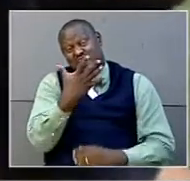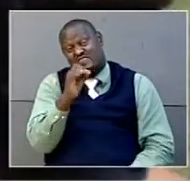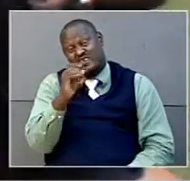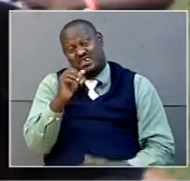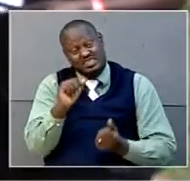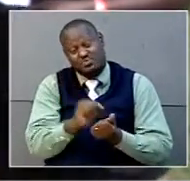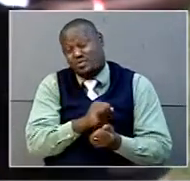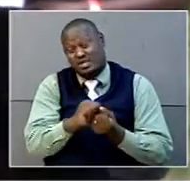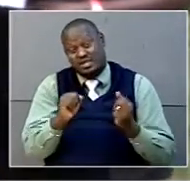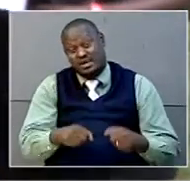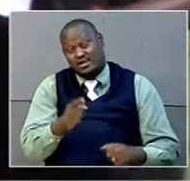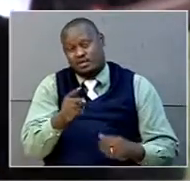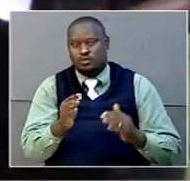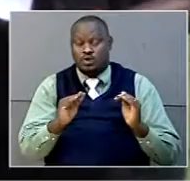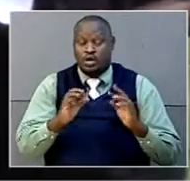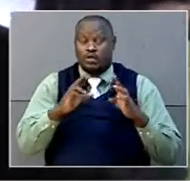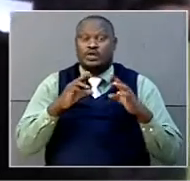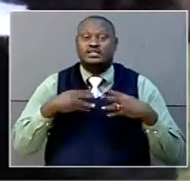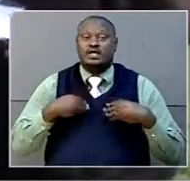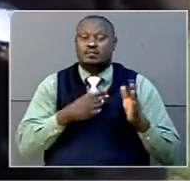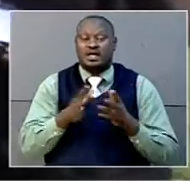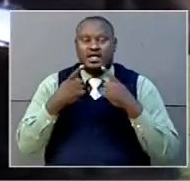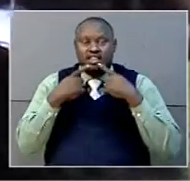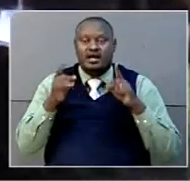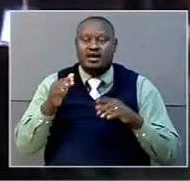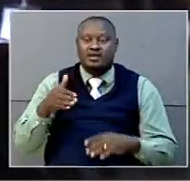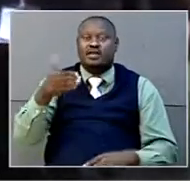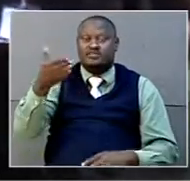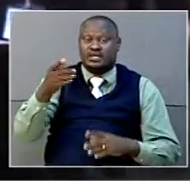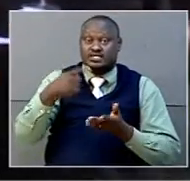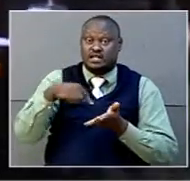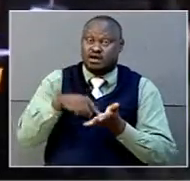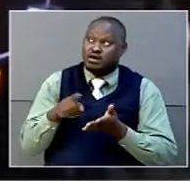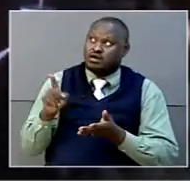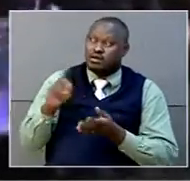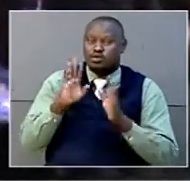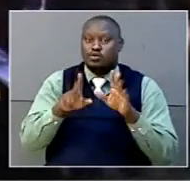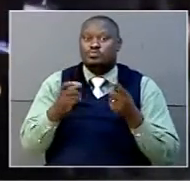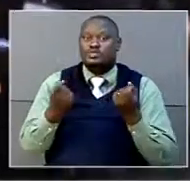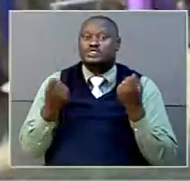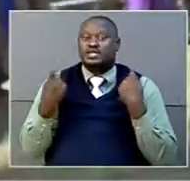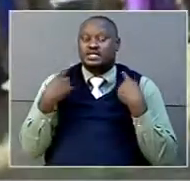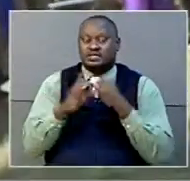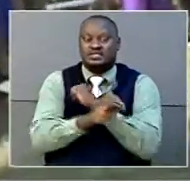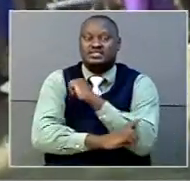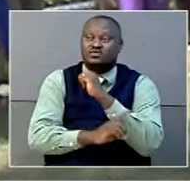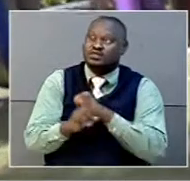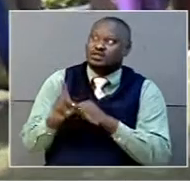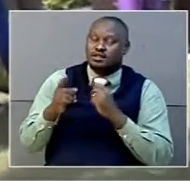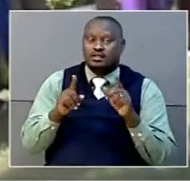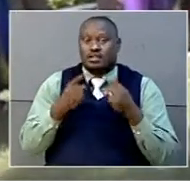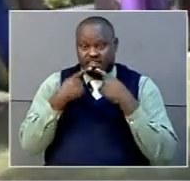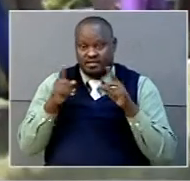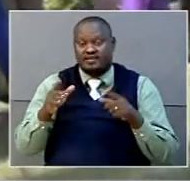The results from polls are to be announced later in the main telling centre, Bushenyi District Council Hall. Susan